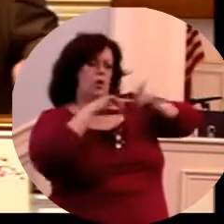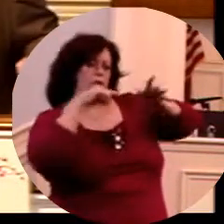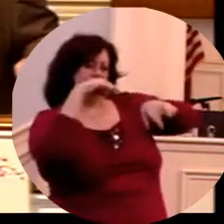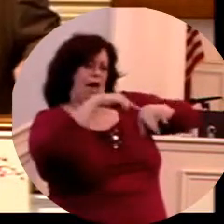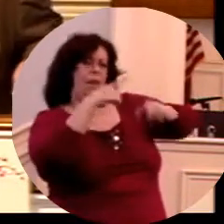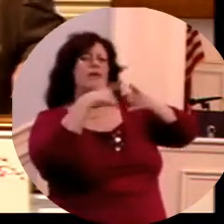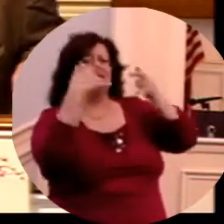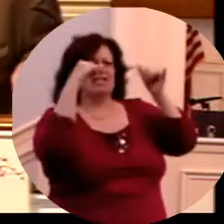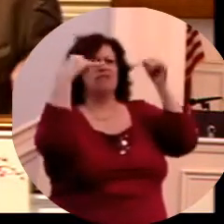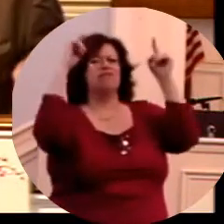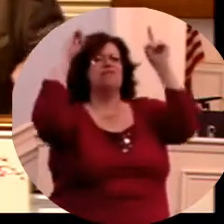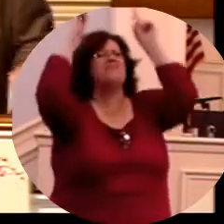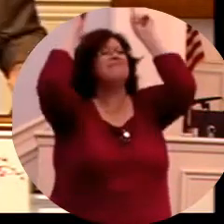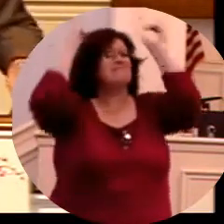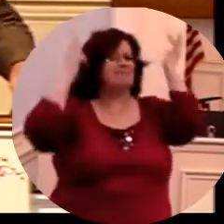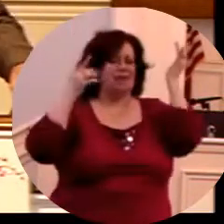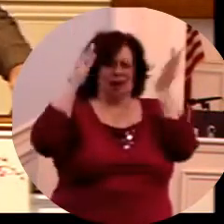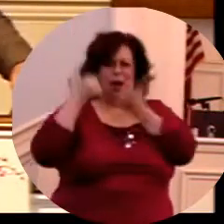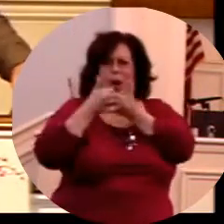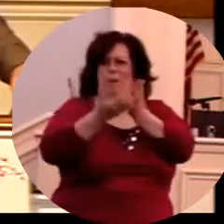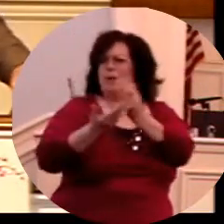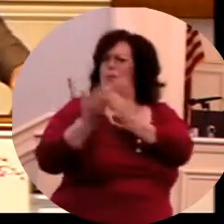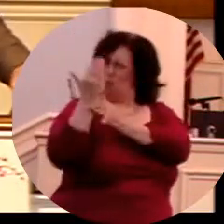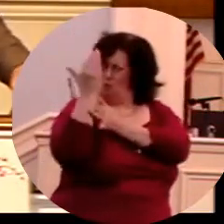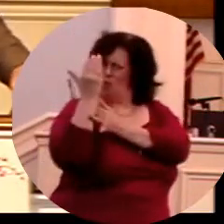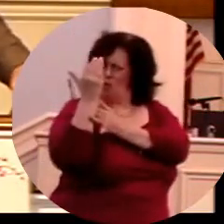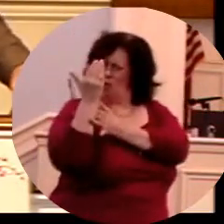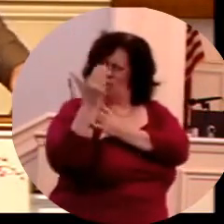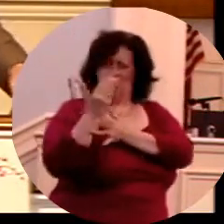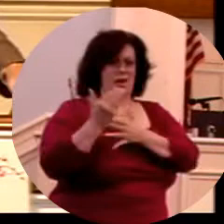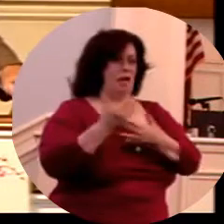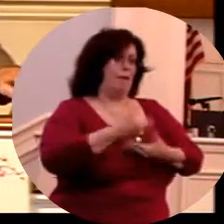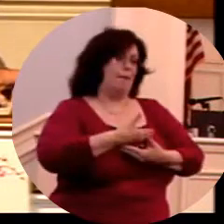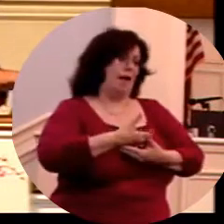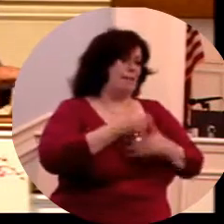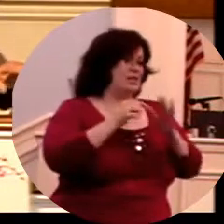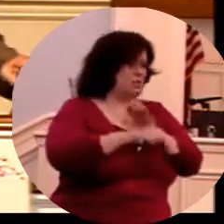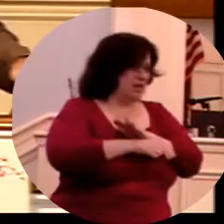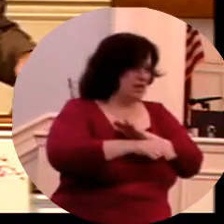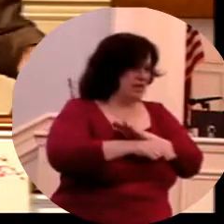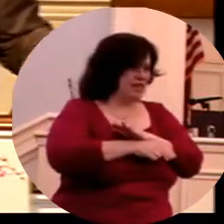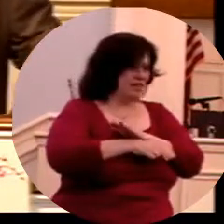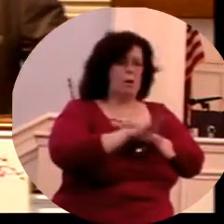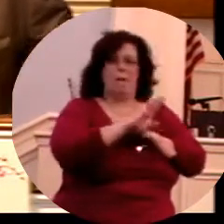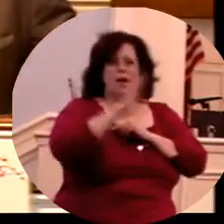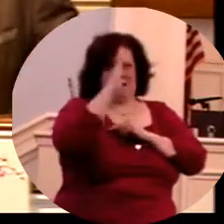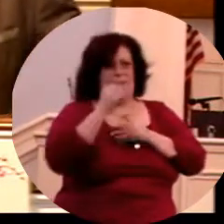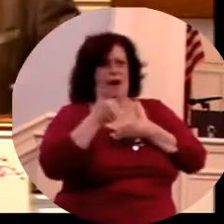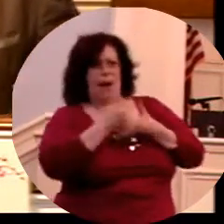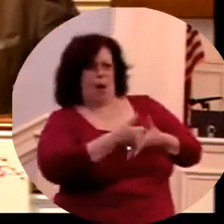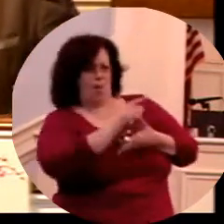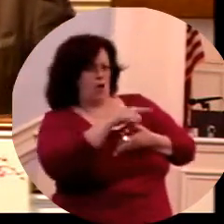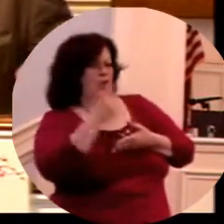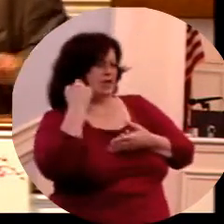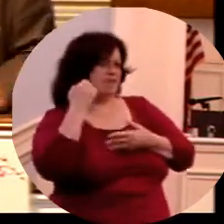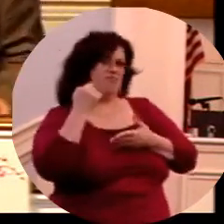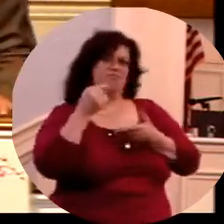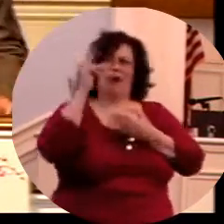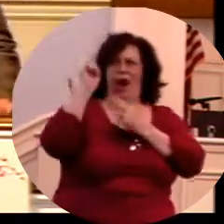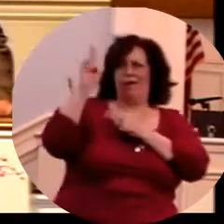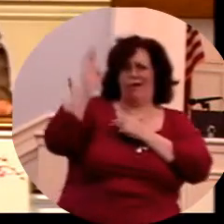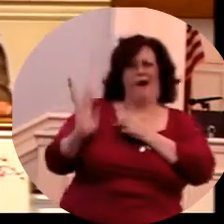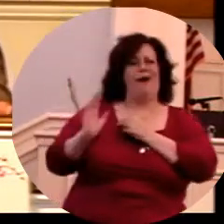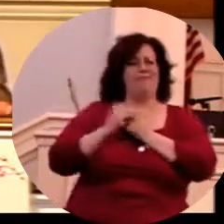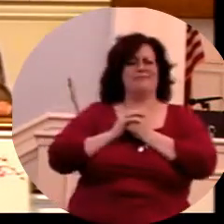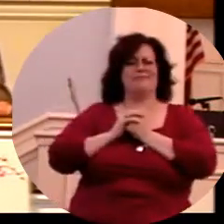persecution, where precious lives were destroyed. Number four, where God promoted people who feared God more than man. Number five,